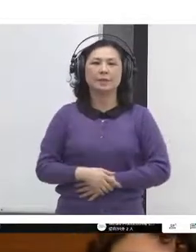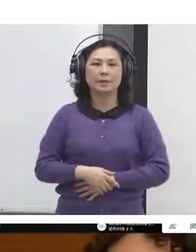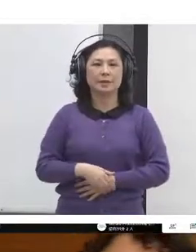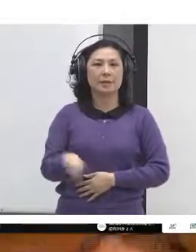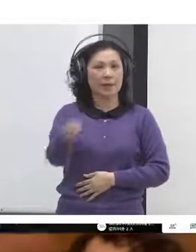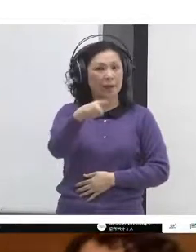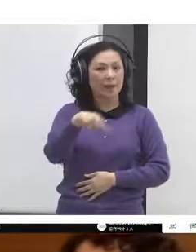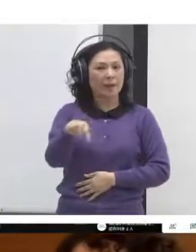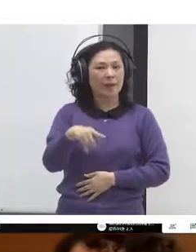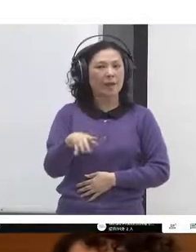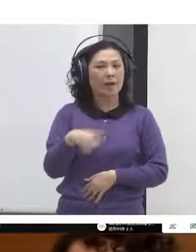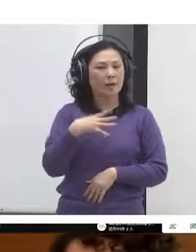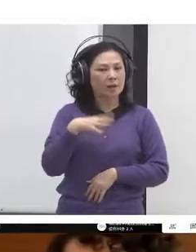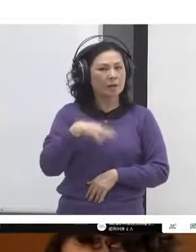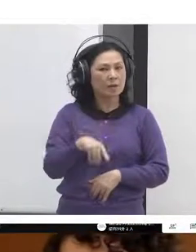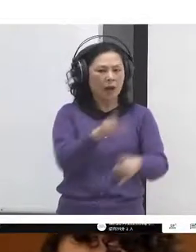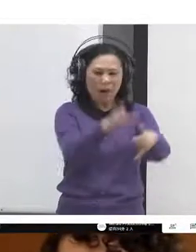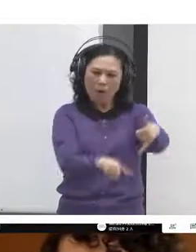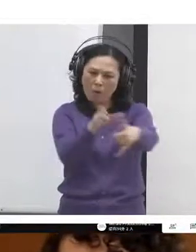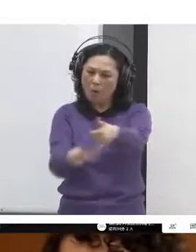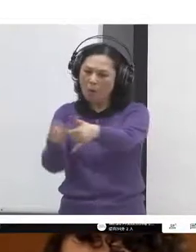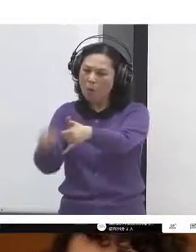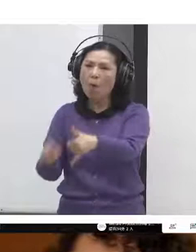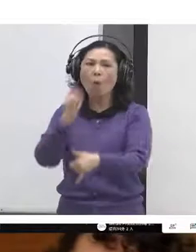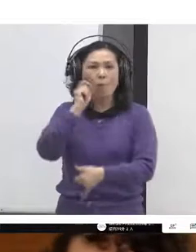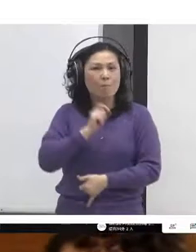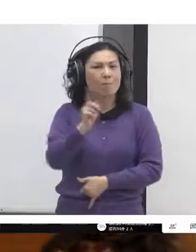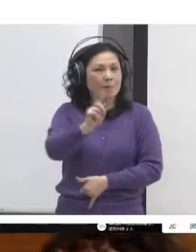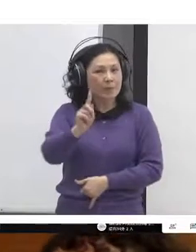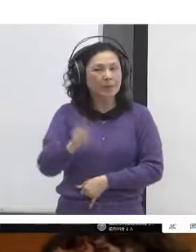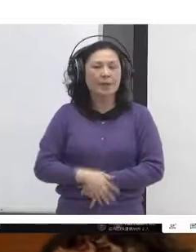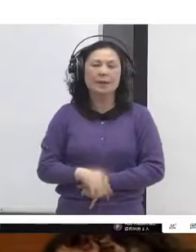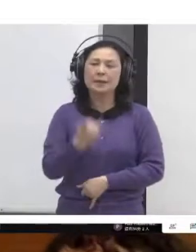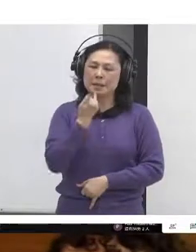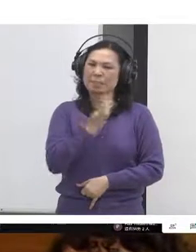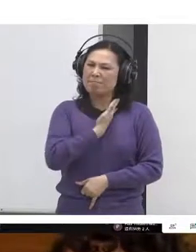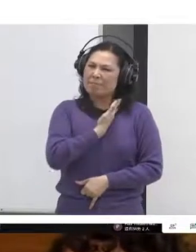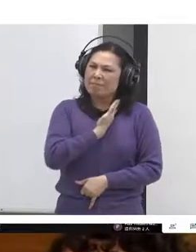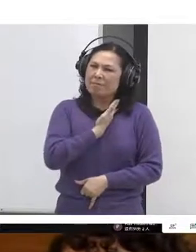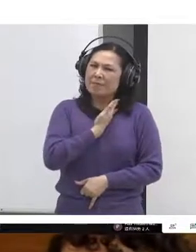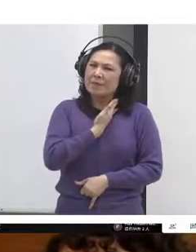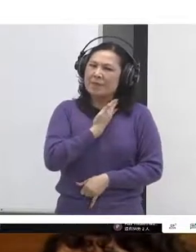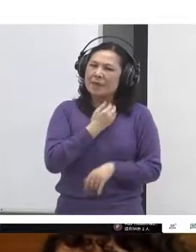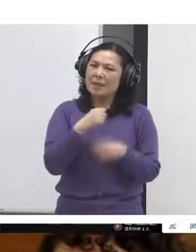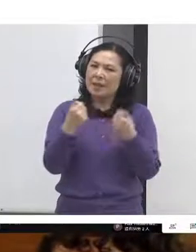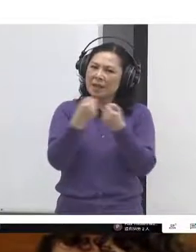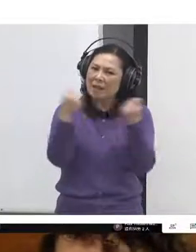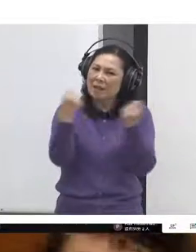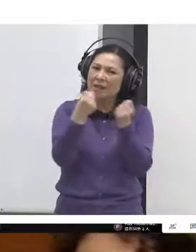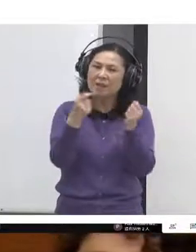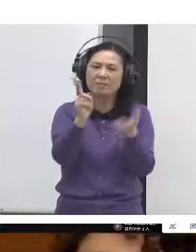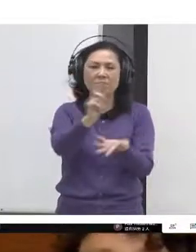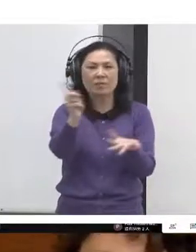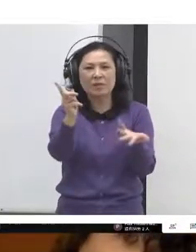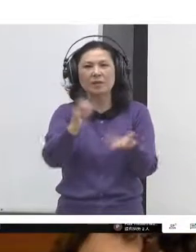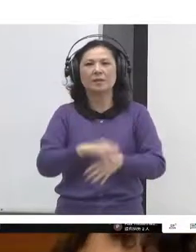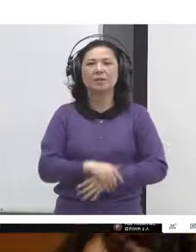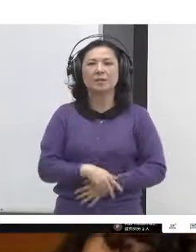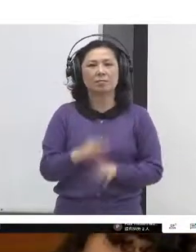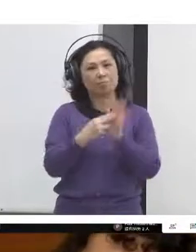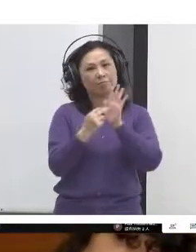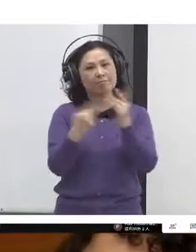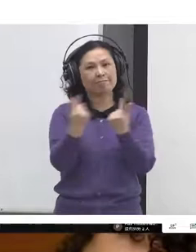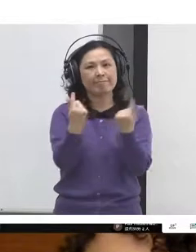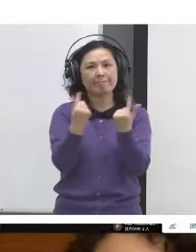what's your acceptable range of tolerance, and what, by standard of causing harm, must you object